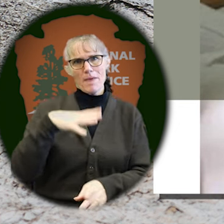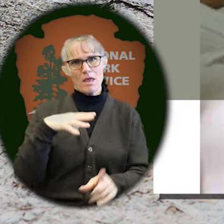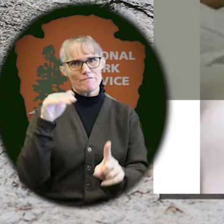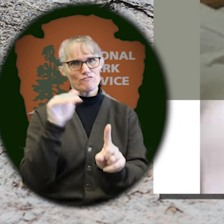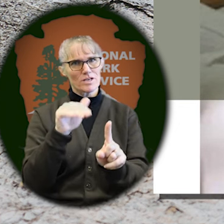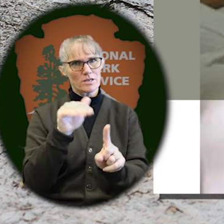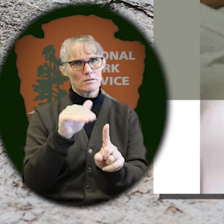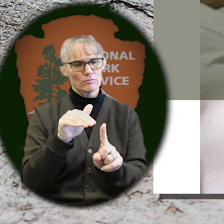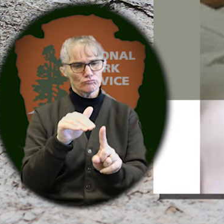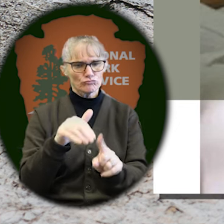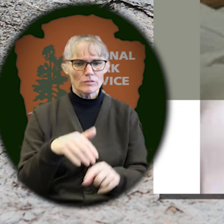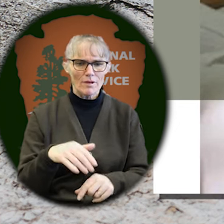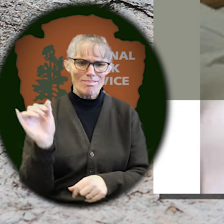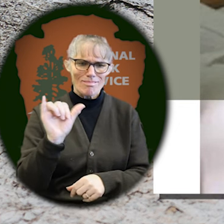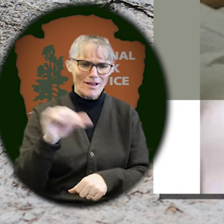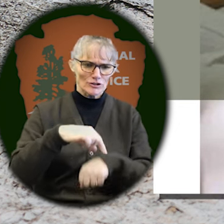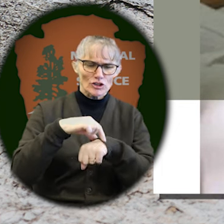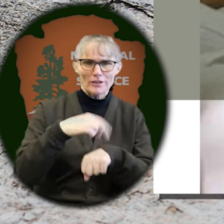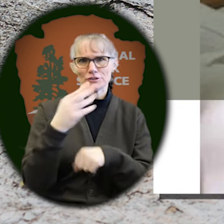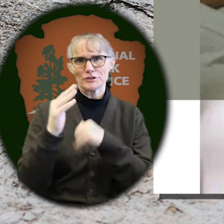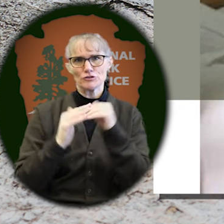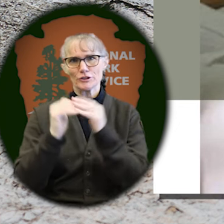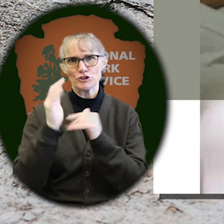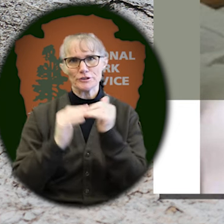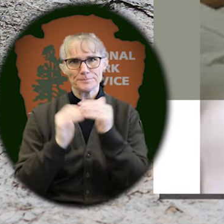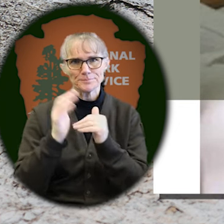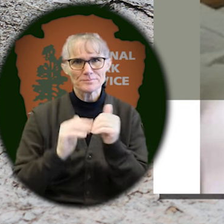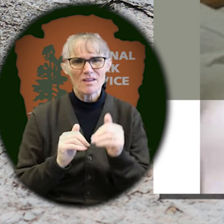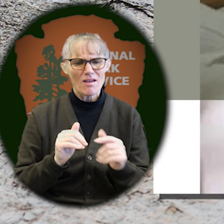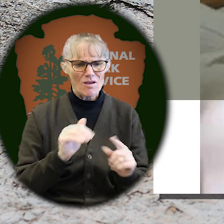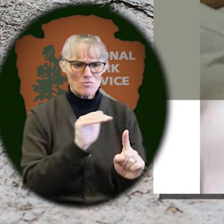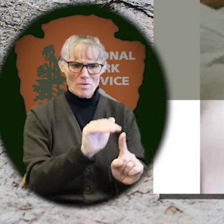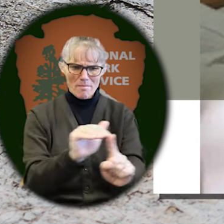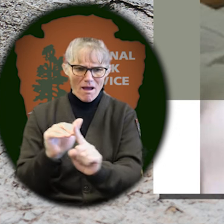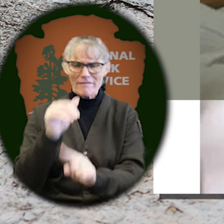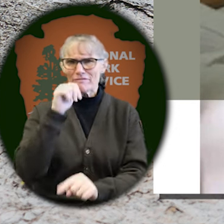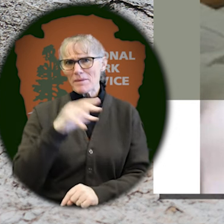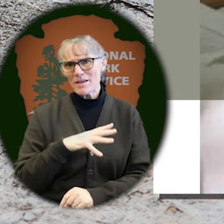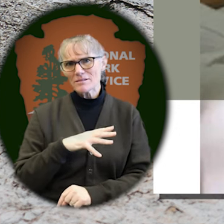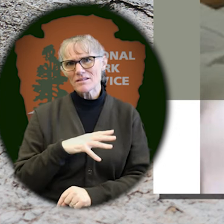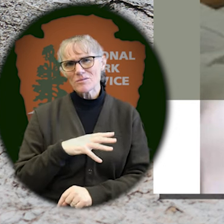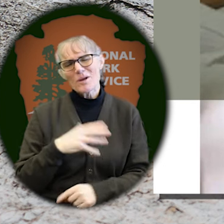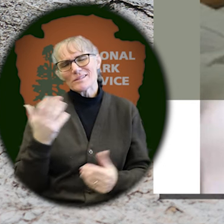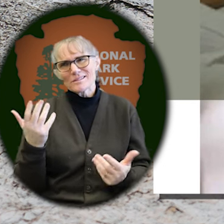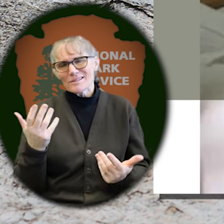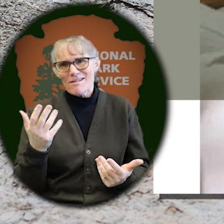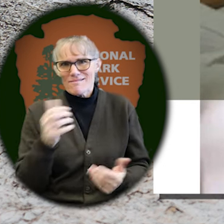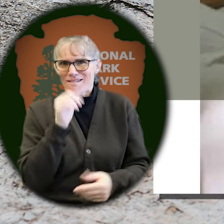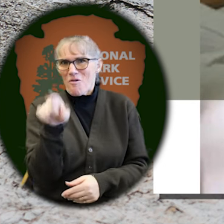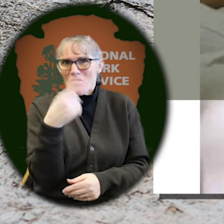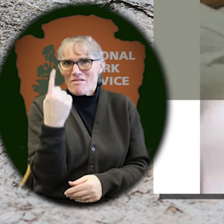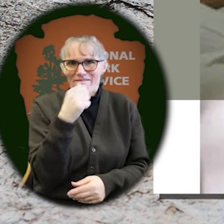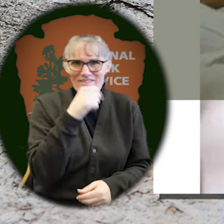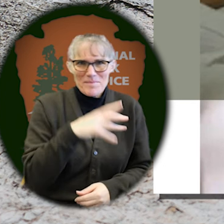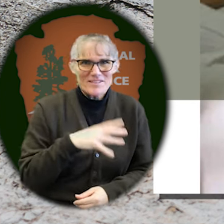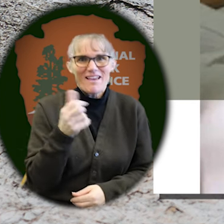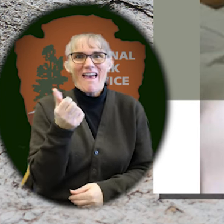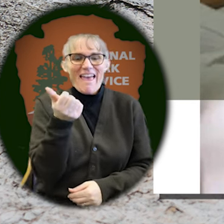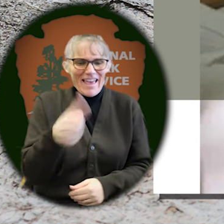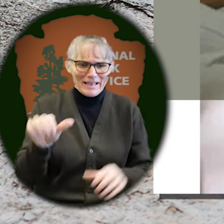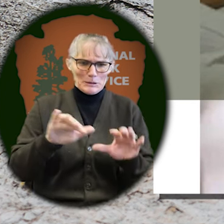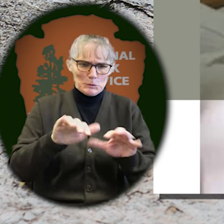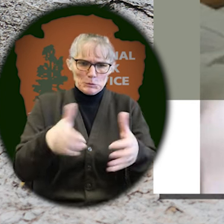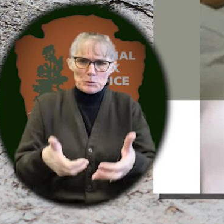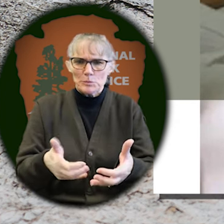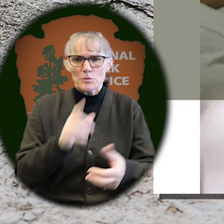industry, such as geology and construction. For females, but not just females, any demographic, it's important for